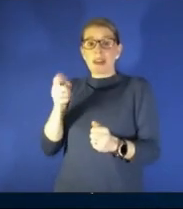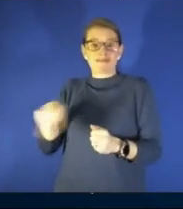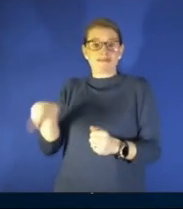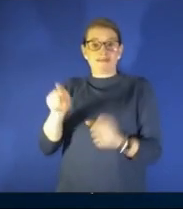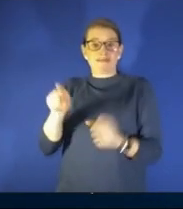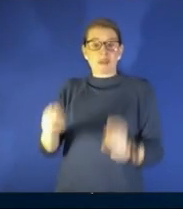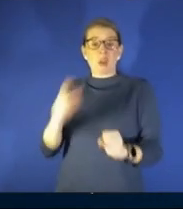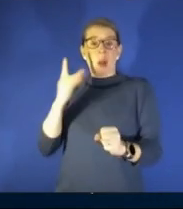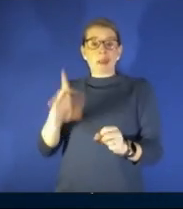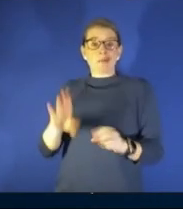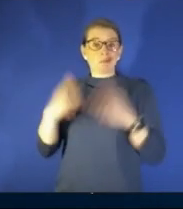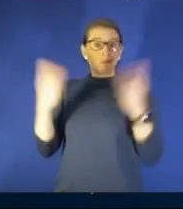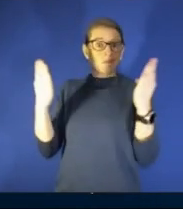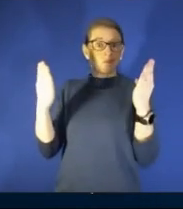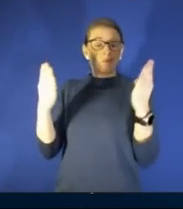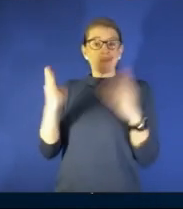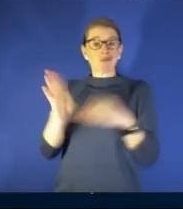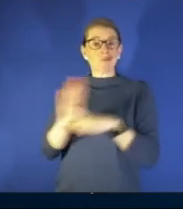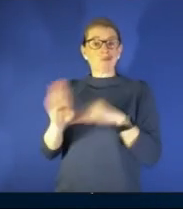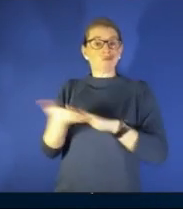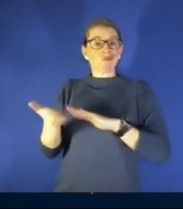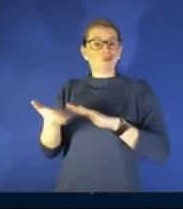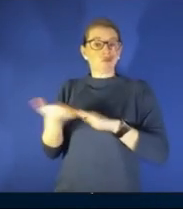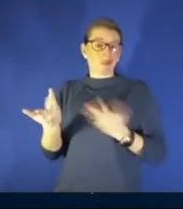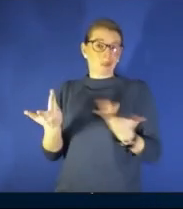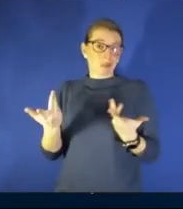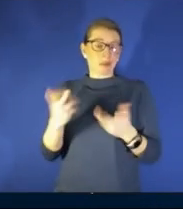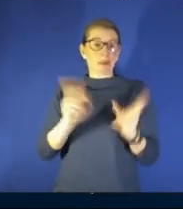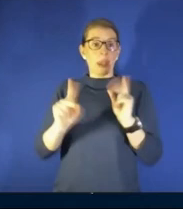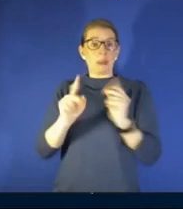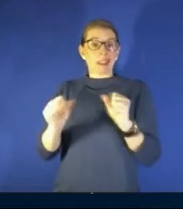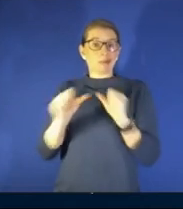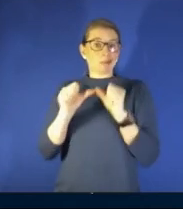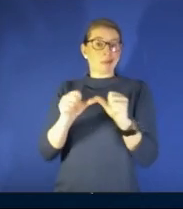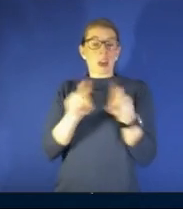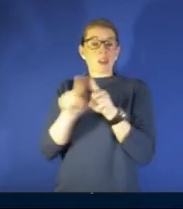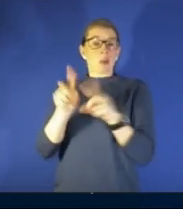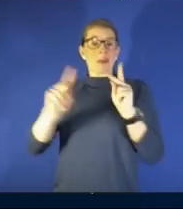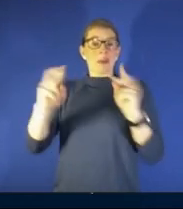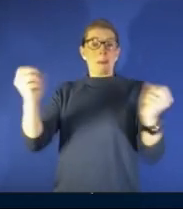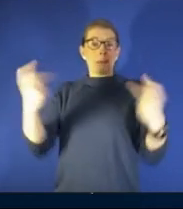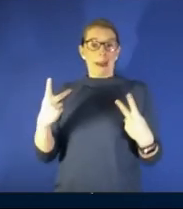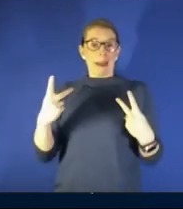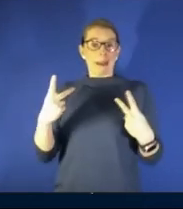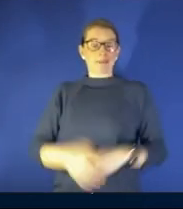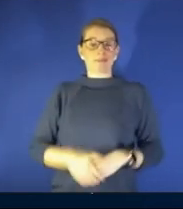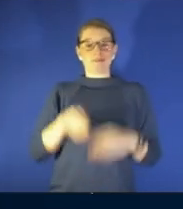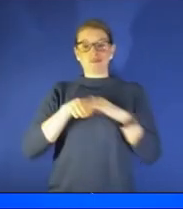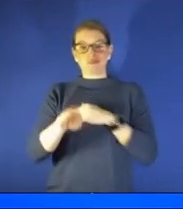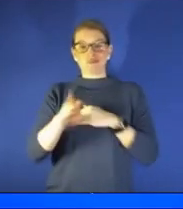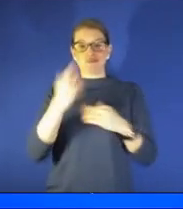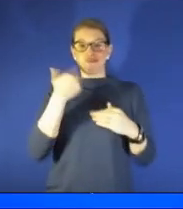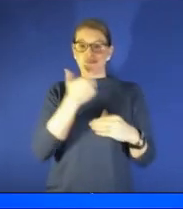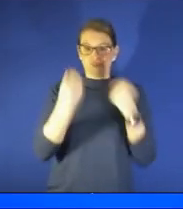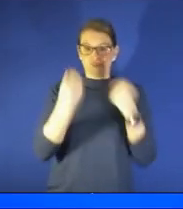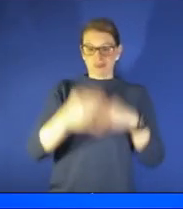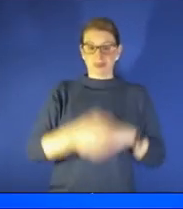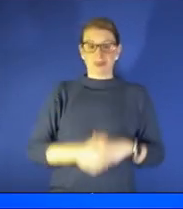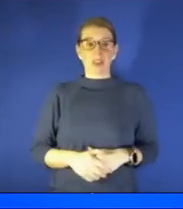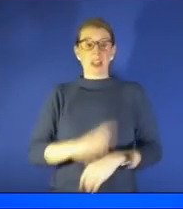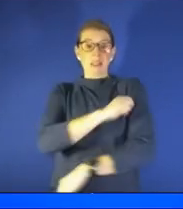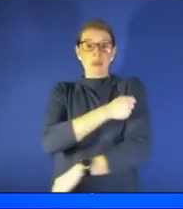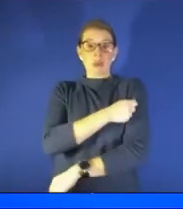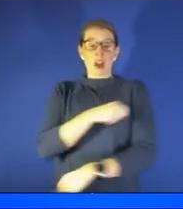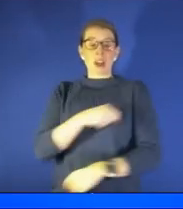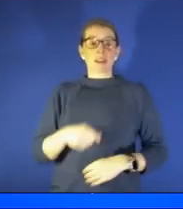for business and and keep people safe and keep people coming back so with saint patrick's day and spring break uh for many it's this week and